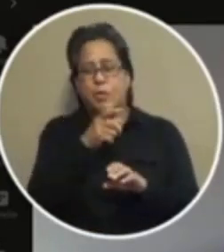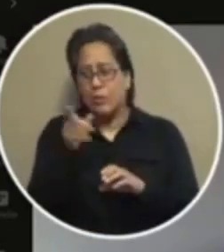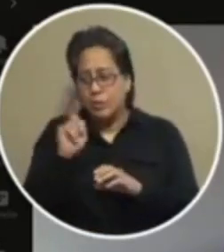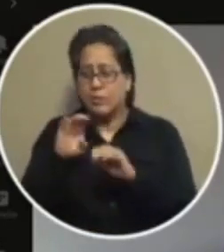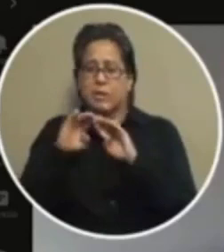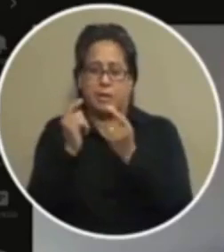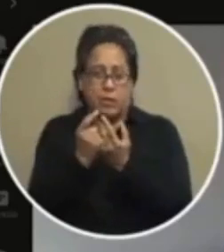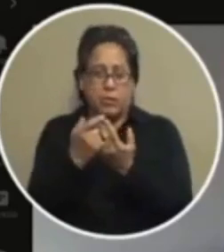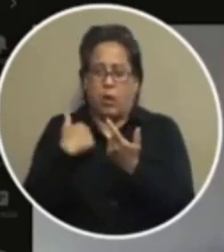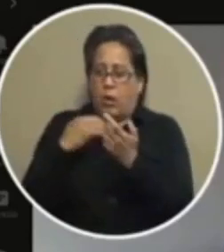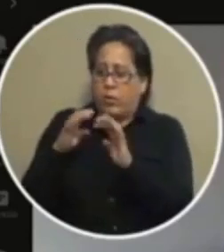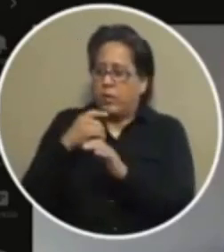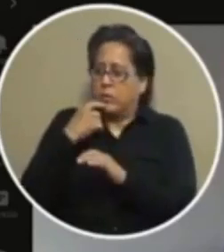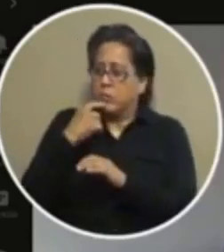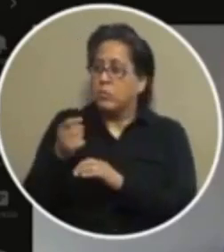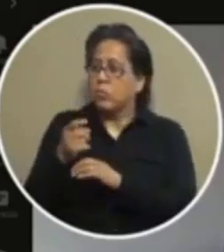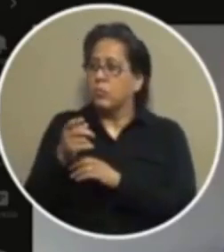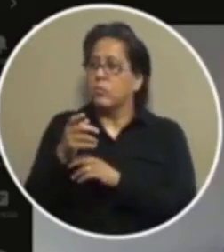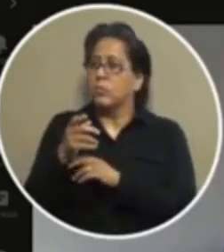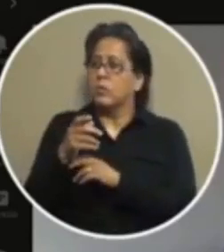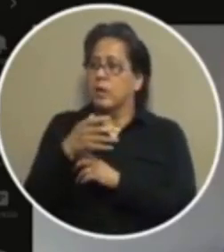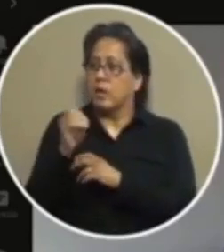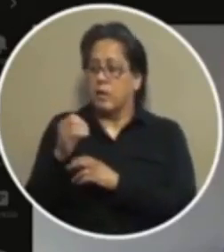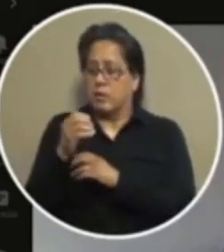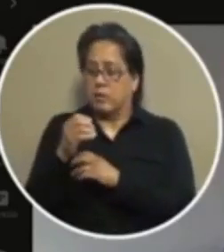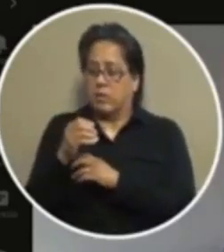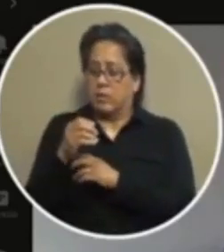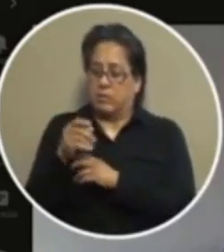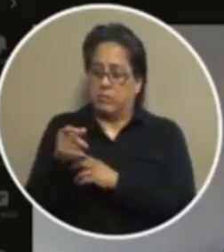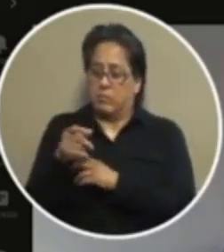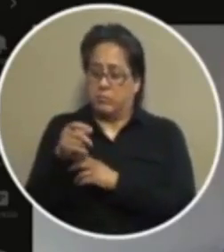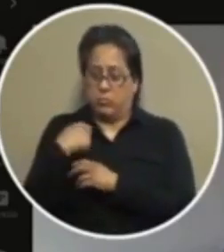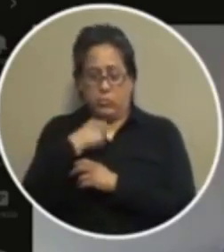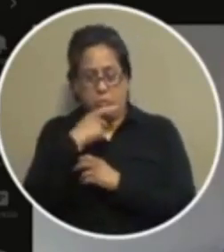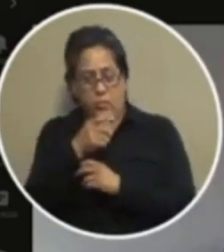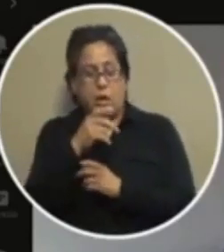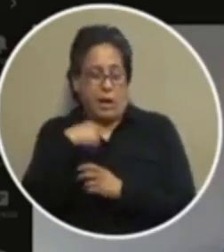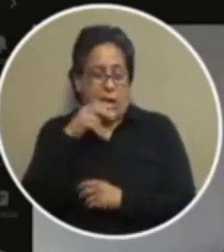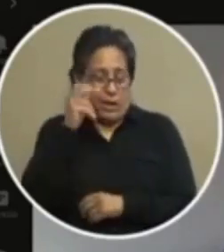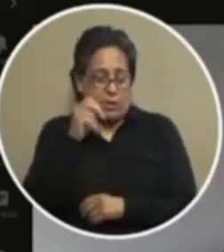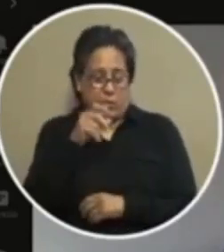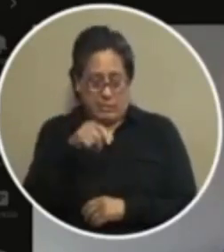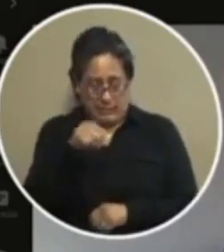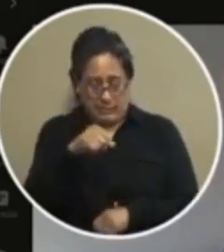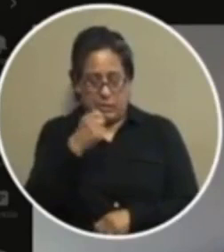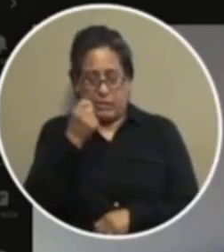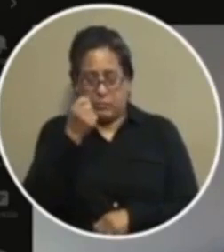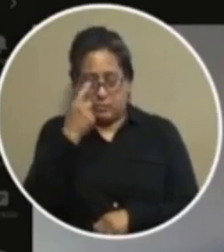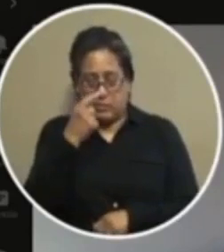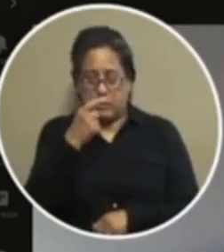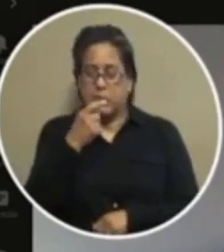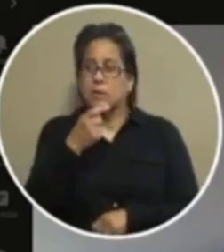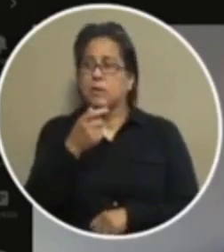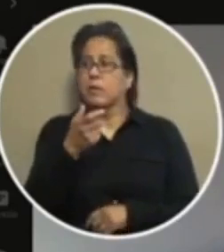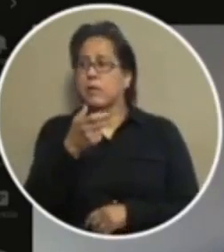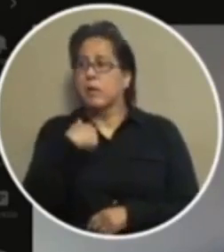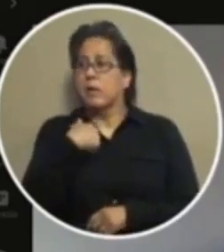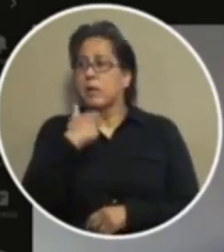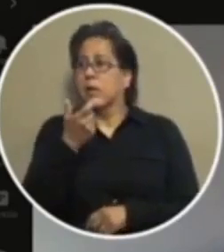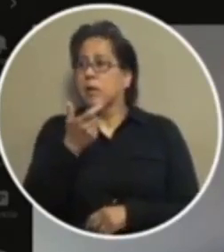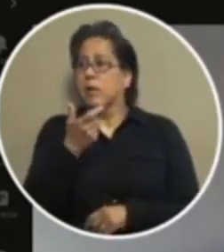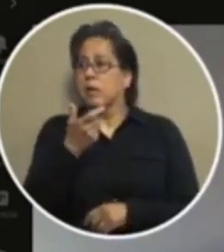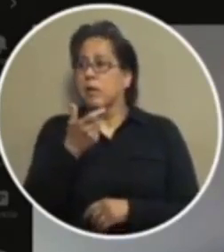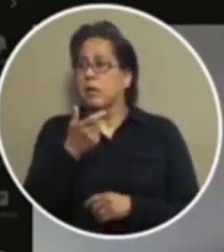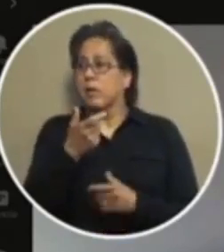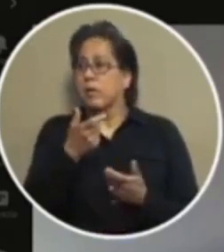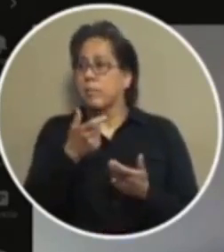said to represent and i'm telling you that we're we heard we hear you loud and clear mayor i heard the mayor what he said but